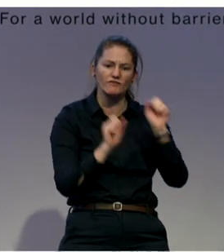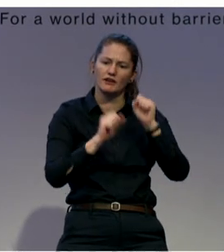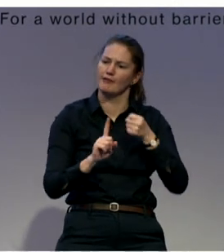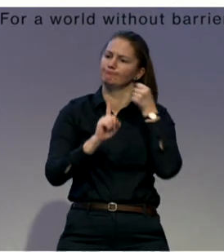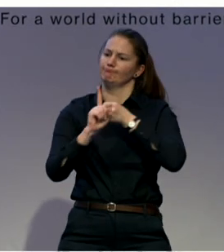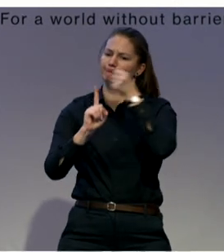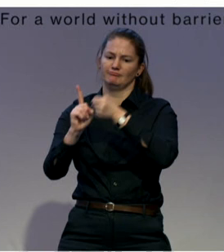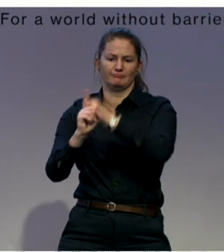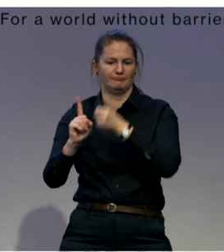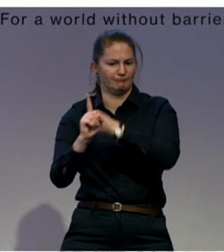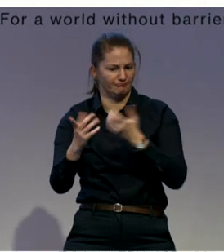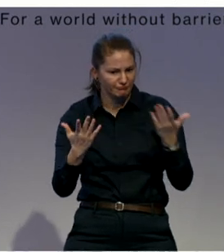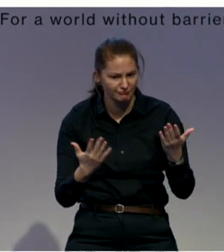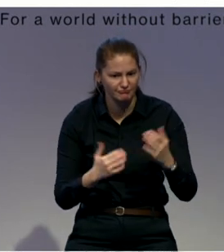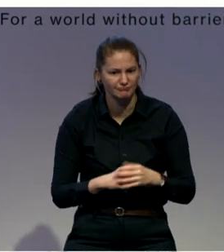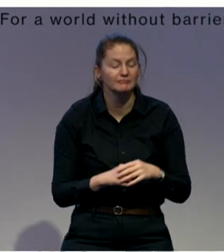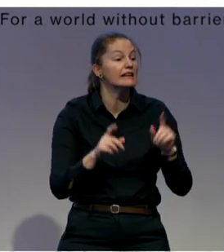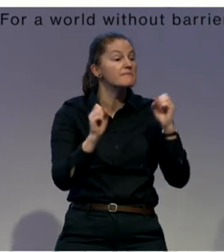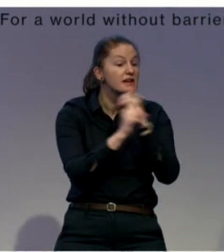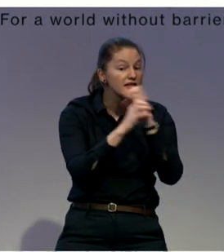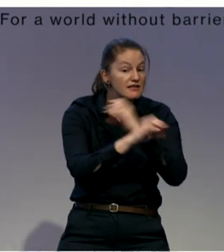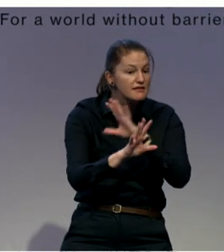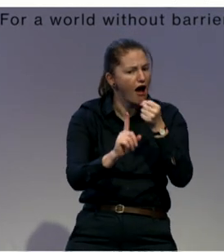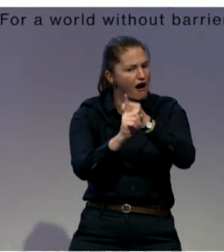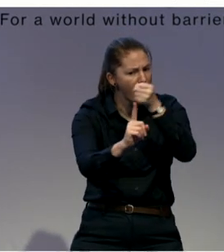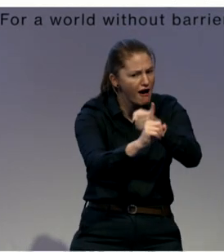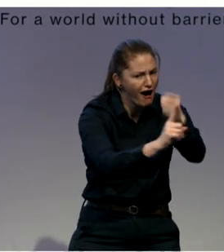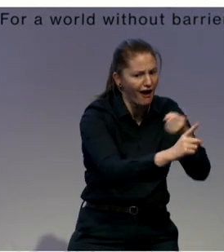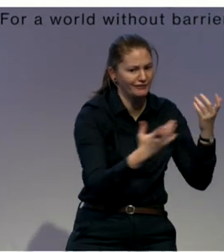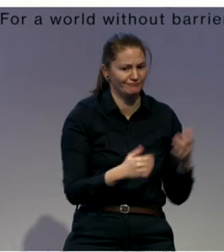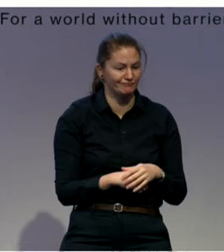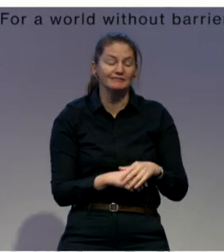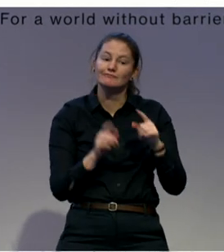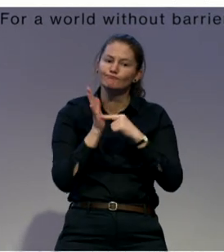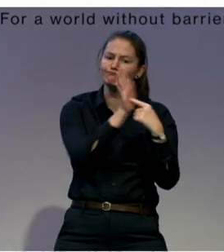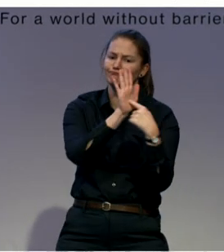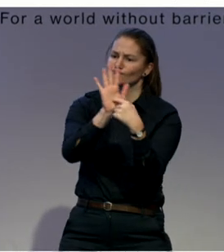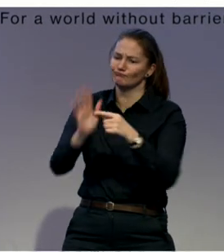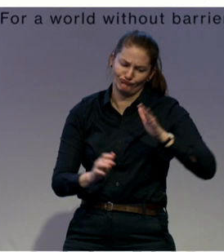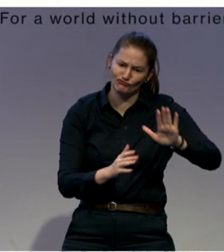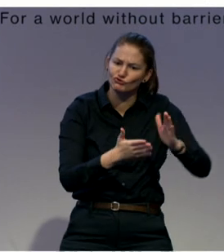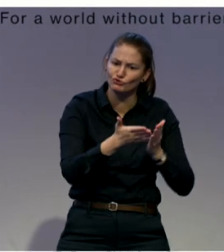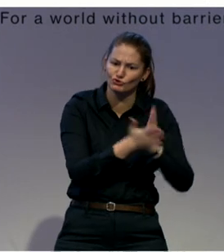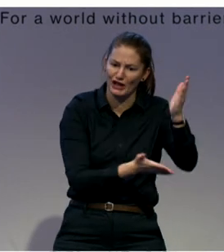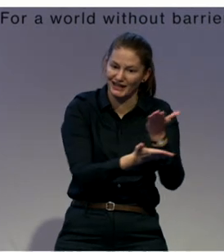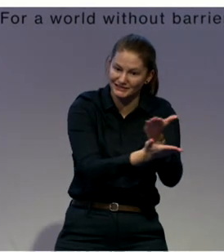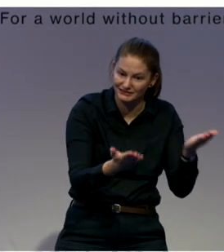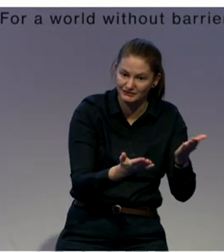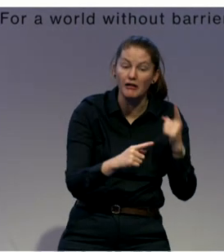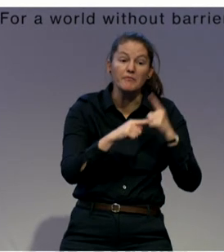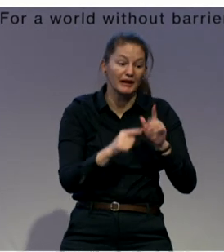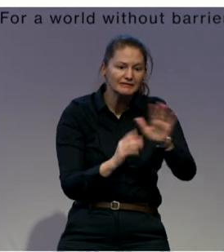disability. And, of course, capacity building, consultancy, and research.